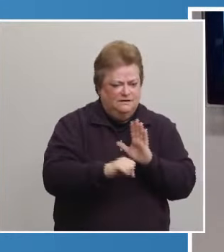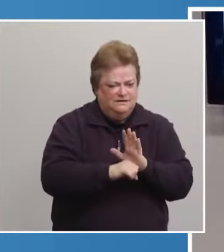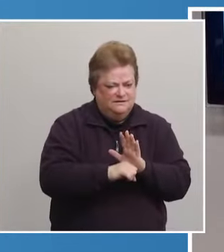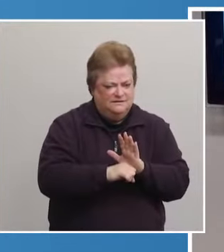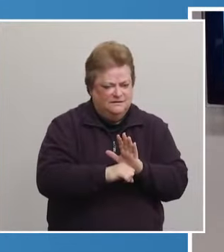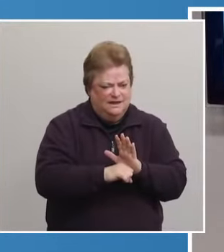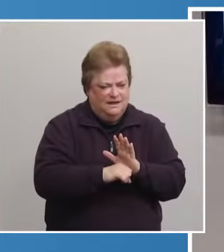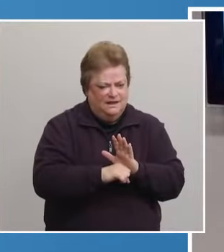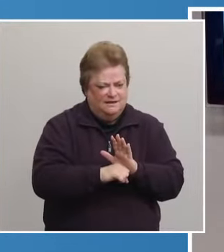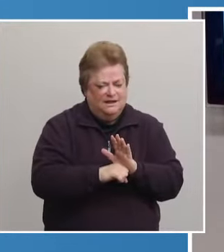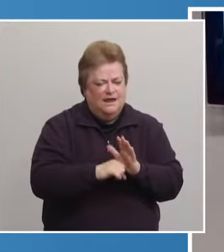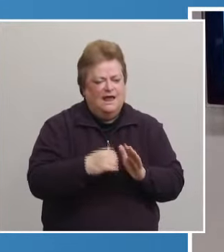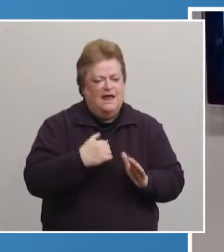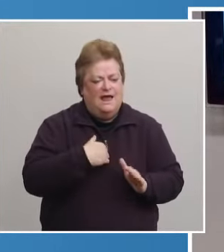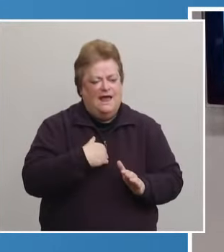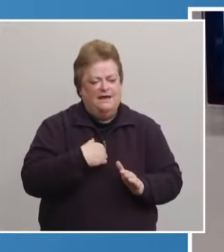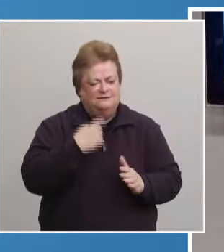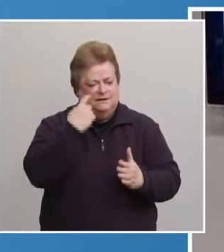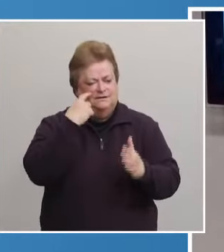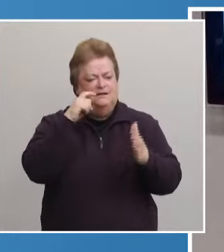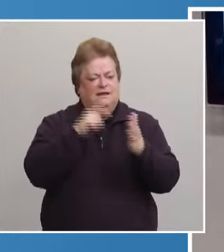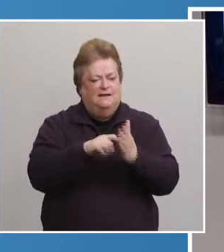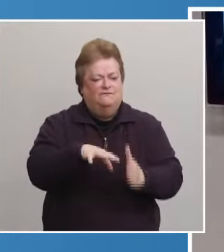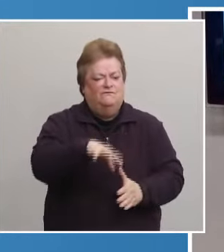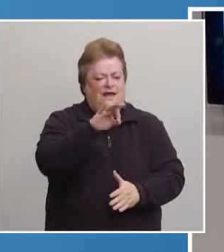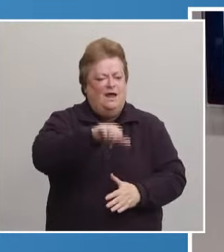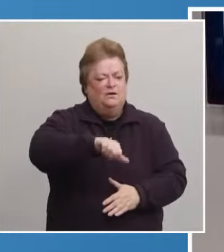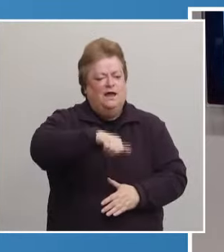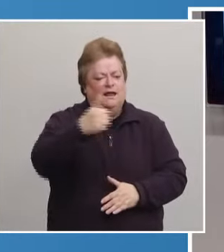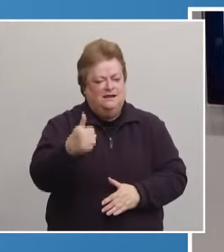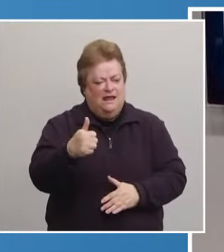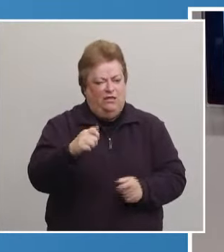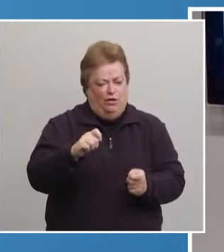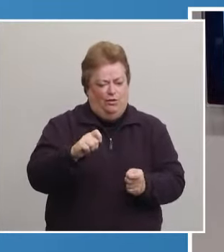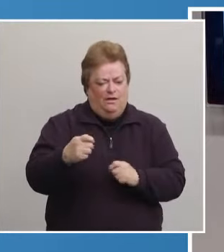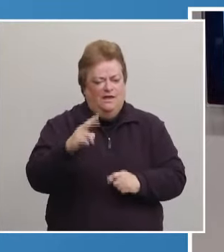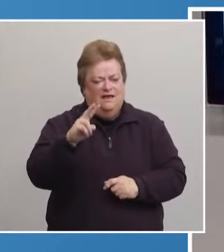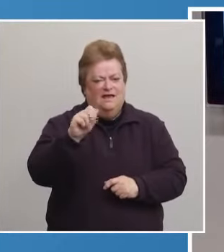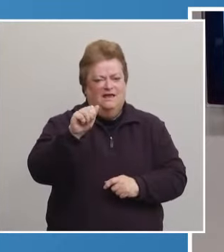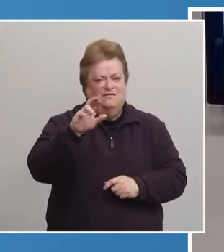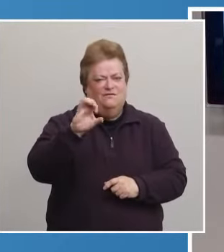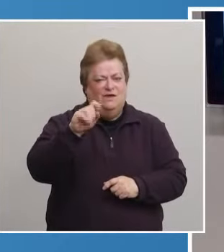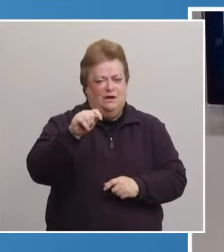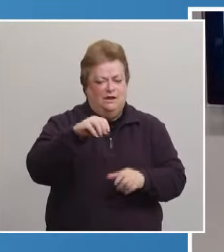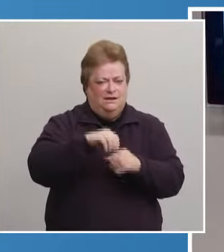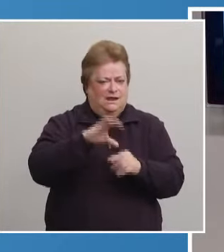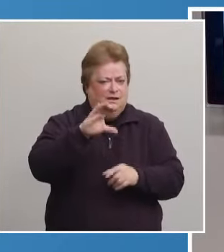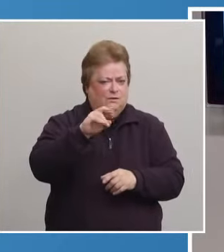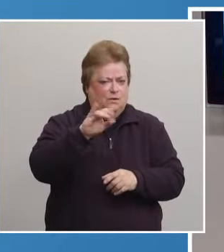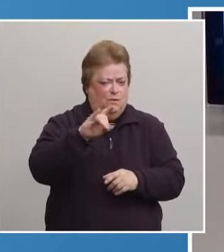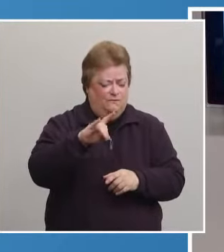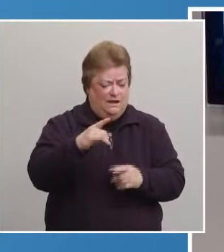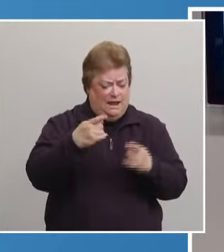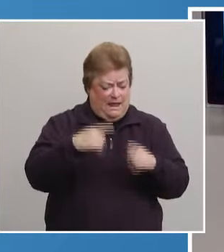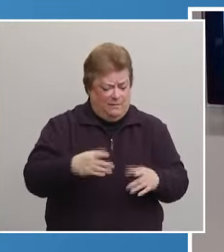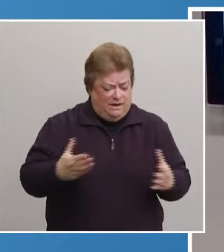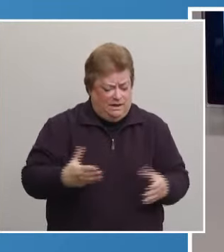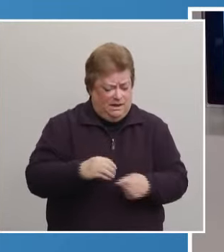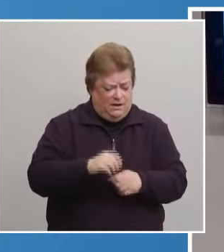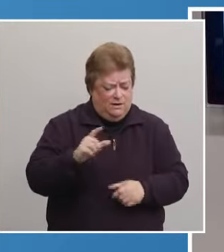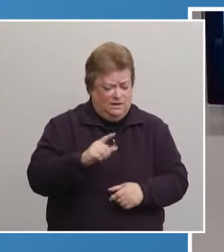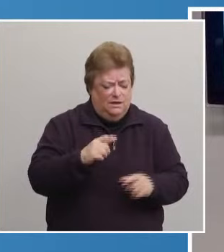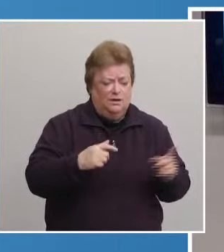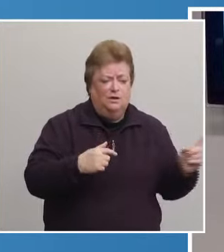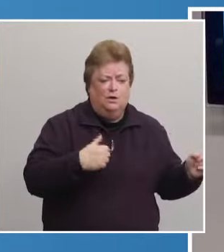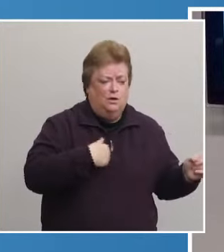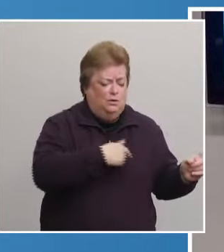variant has been detected. Can you provide information on that, particularly with regard to Lancaster County? We don't have the virus